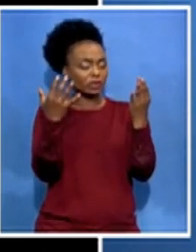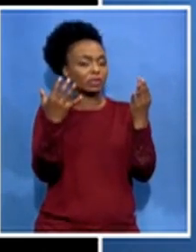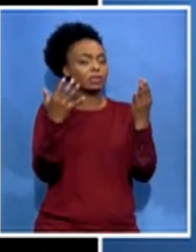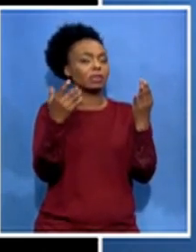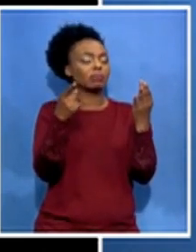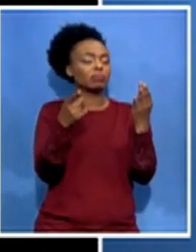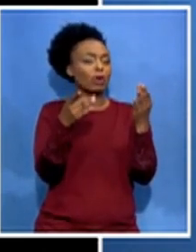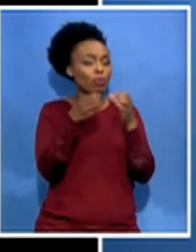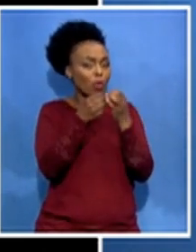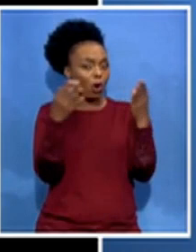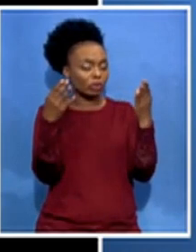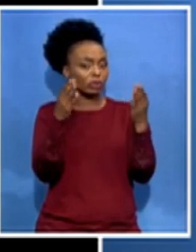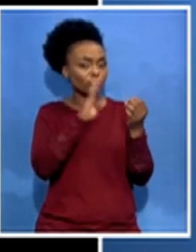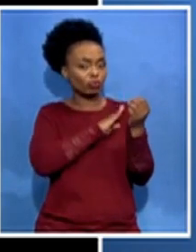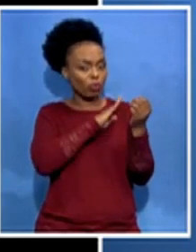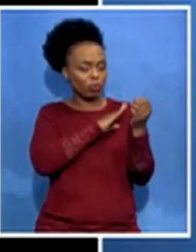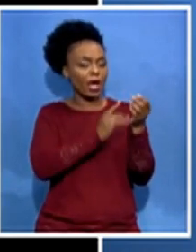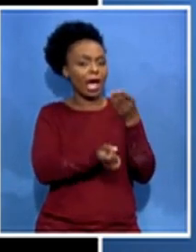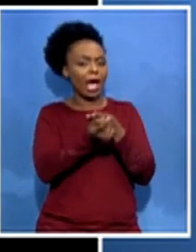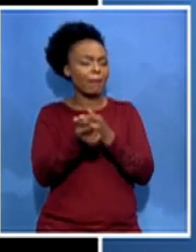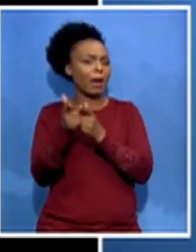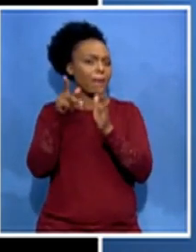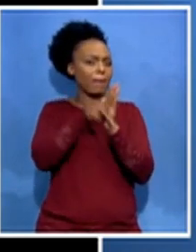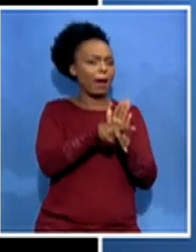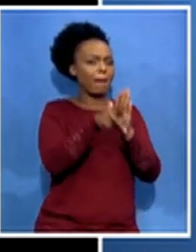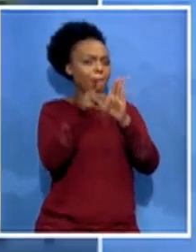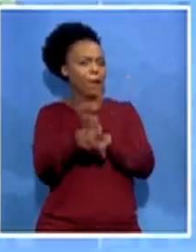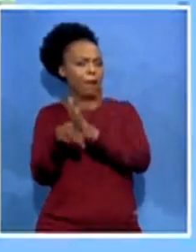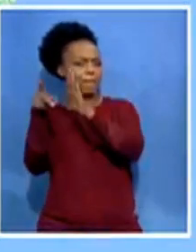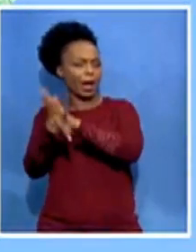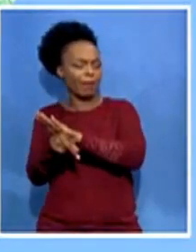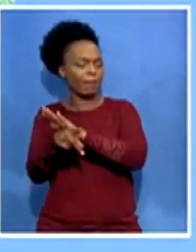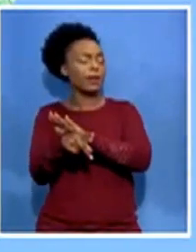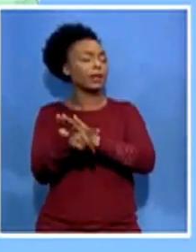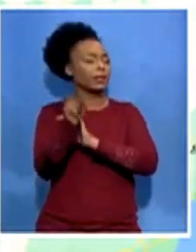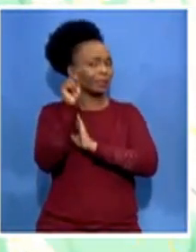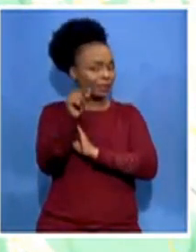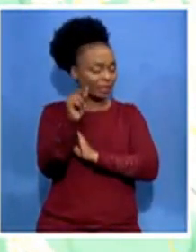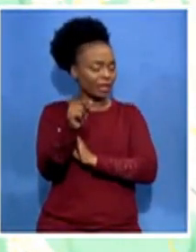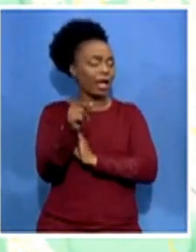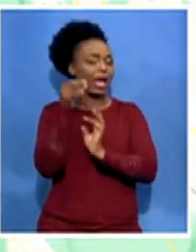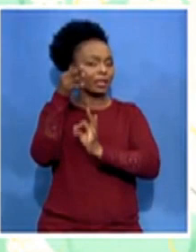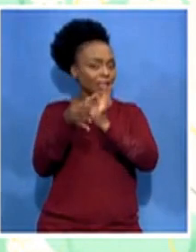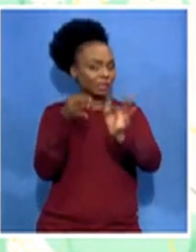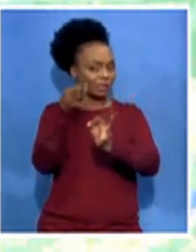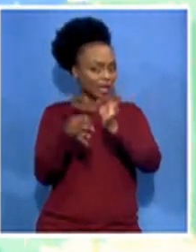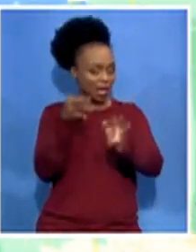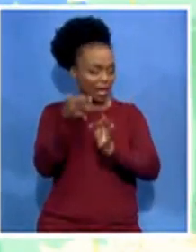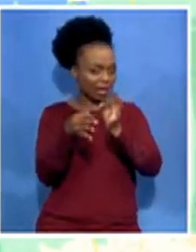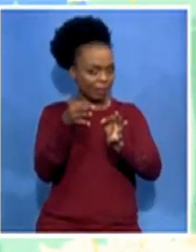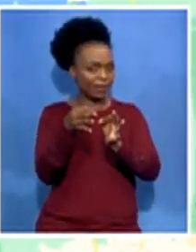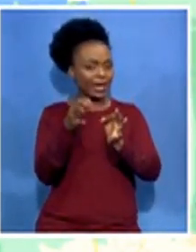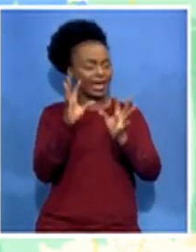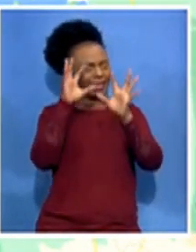killed and therefore it led to what was described as the darkest moment on the